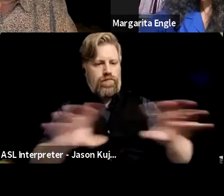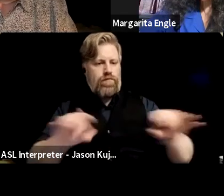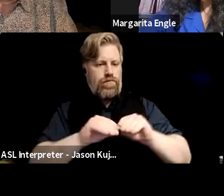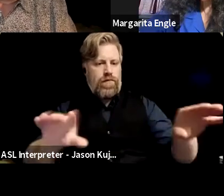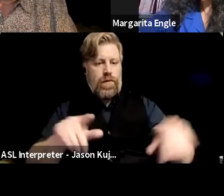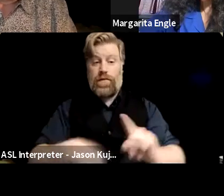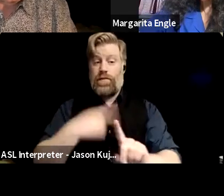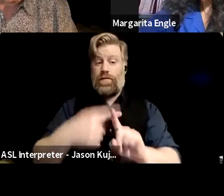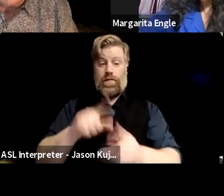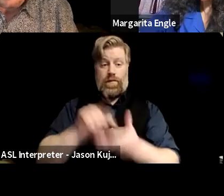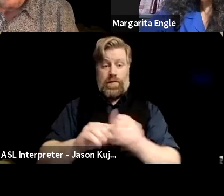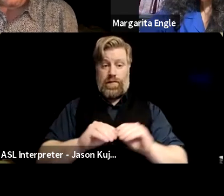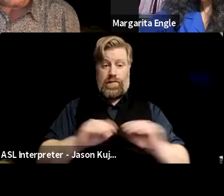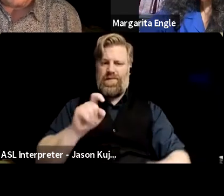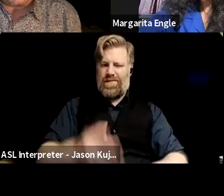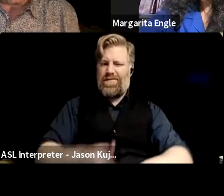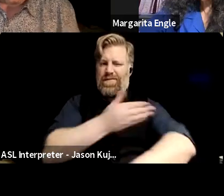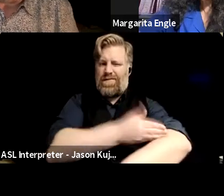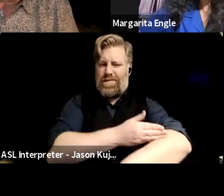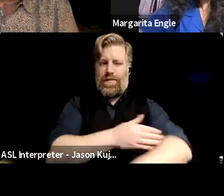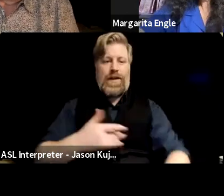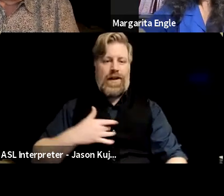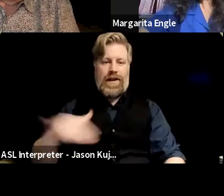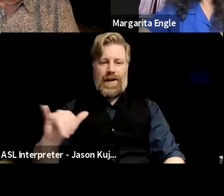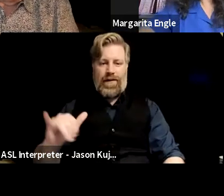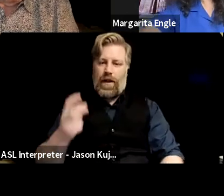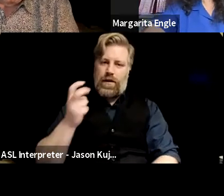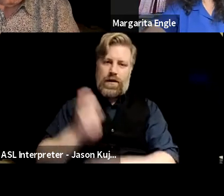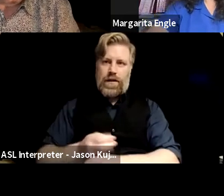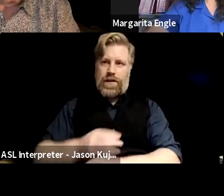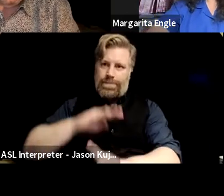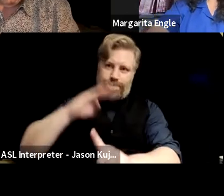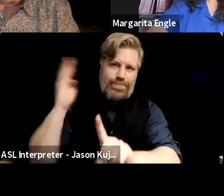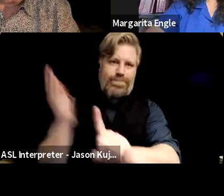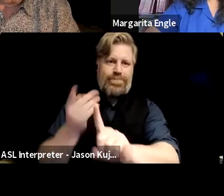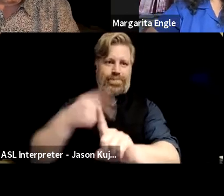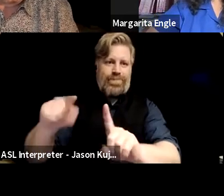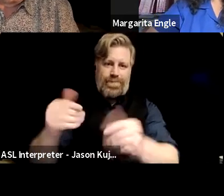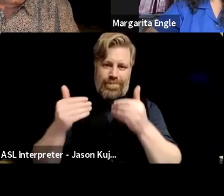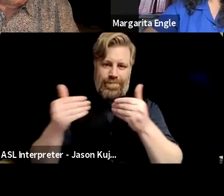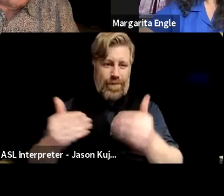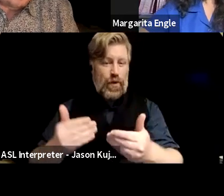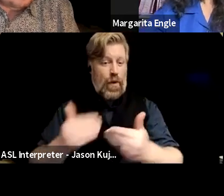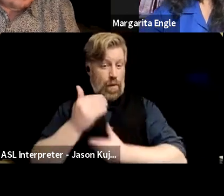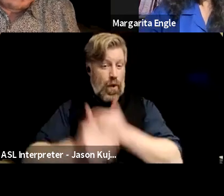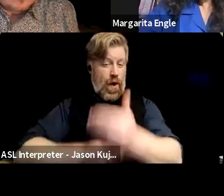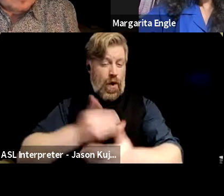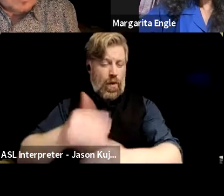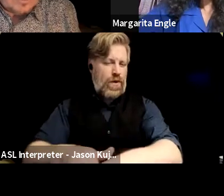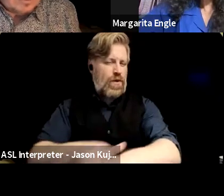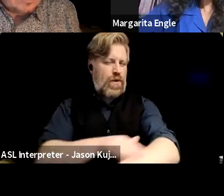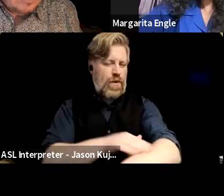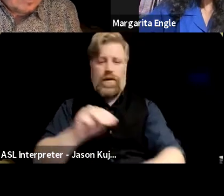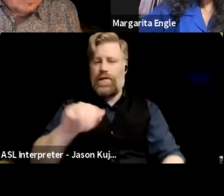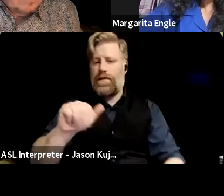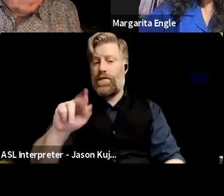turning the Titanic around to get them to do it, um, progress is really, really slow, and I know that, Margarita, you, you've